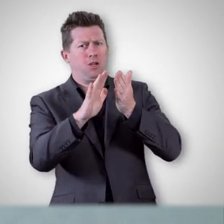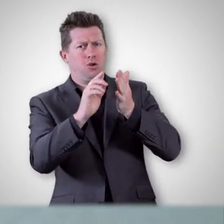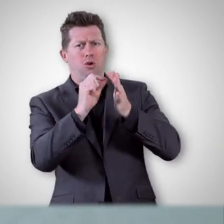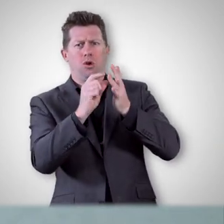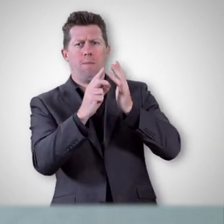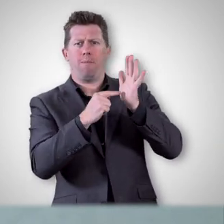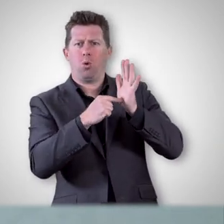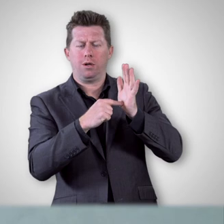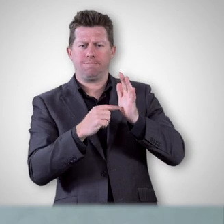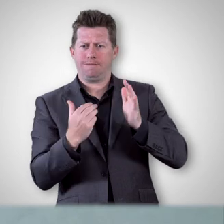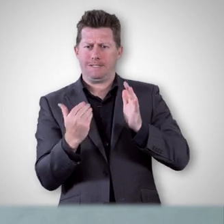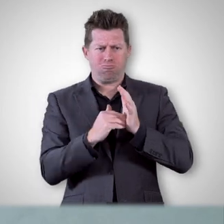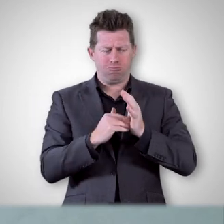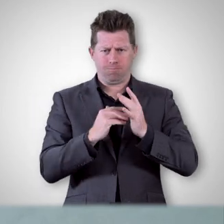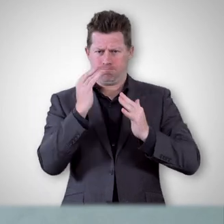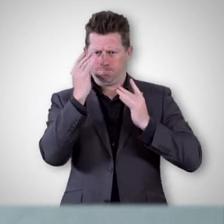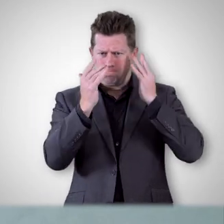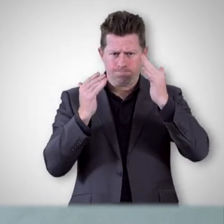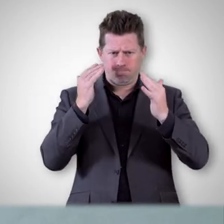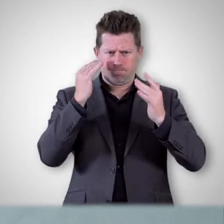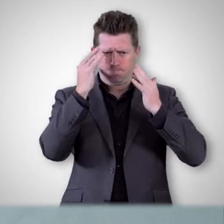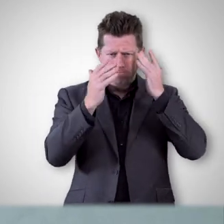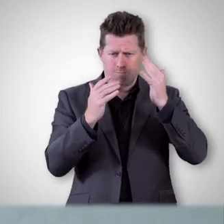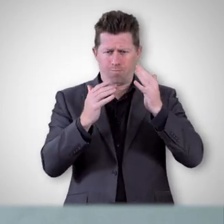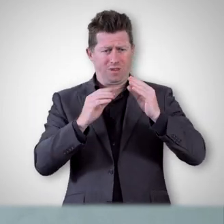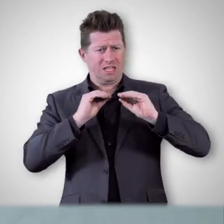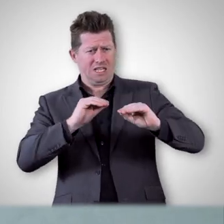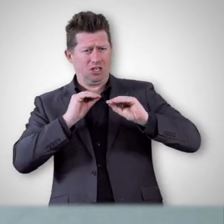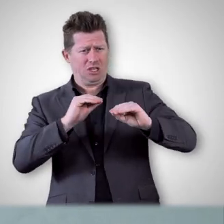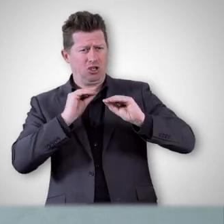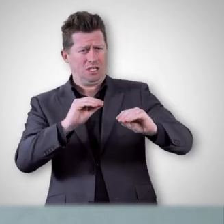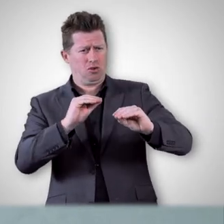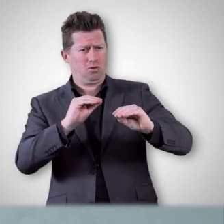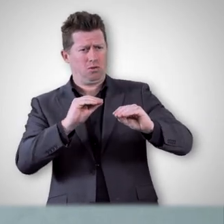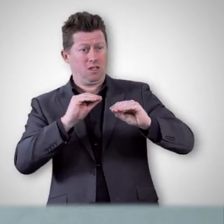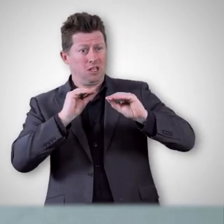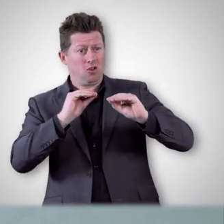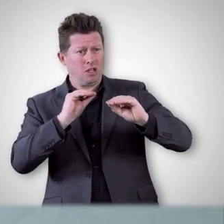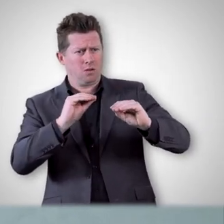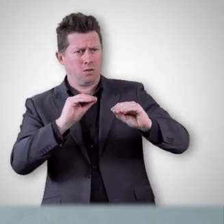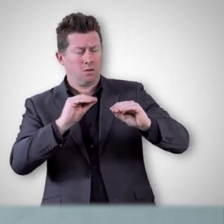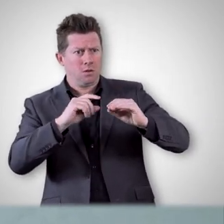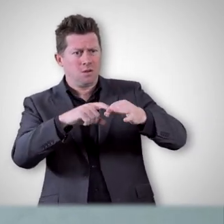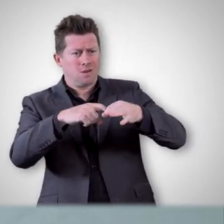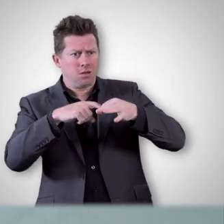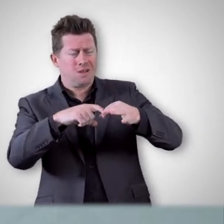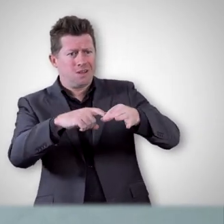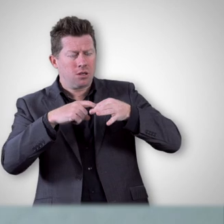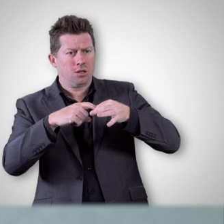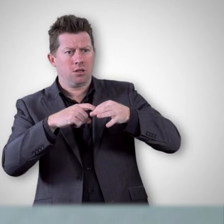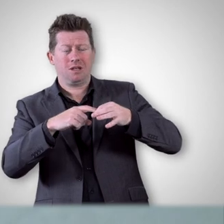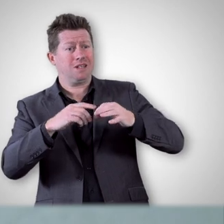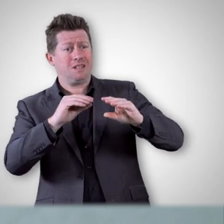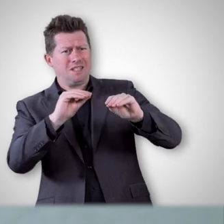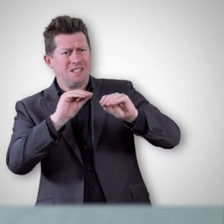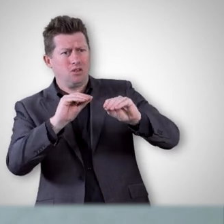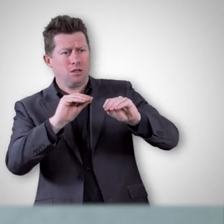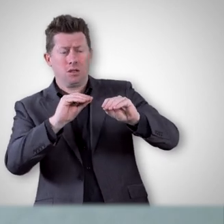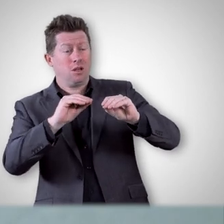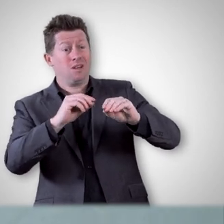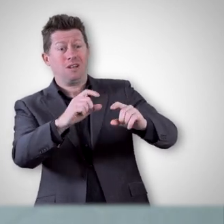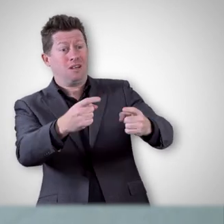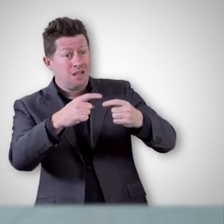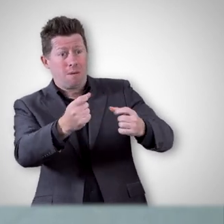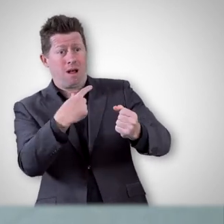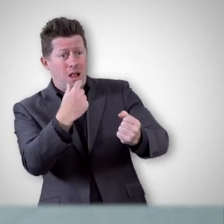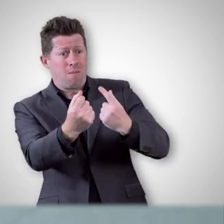Say your learners all get confused about a key concept every time you teach it. So much so that you end up having to re-teach it. Or they